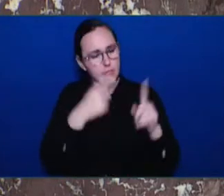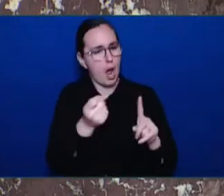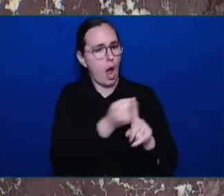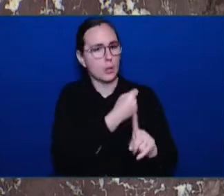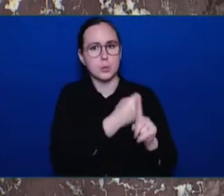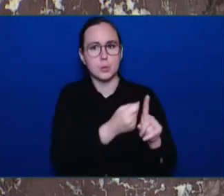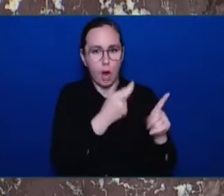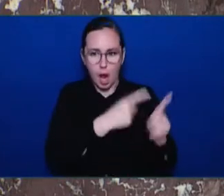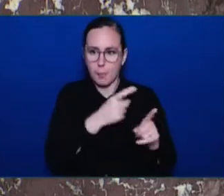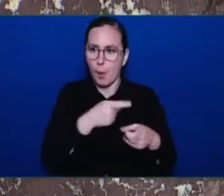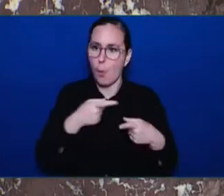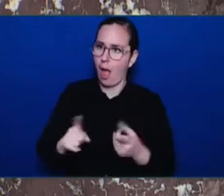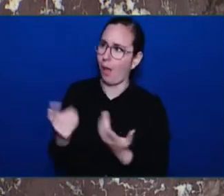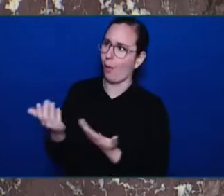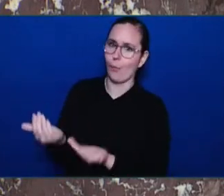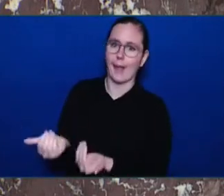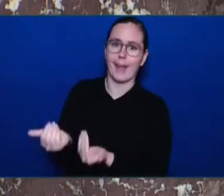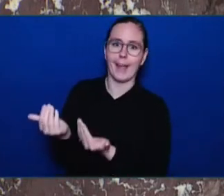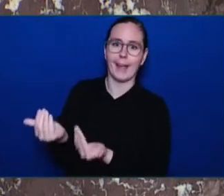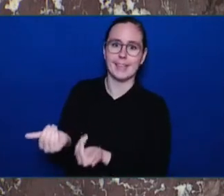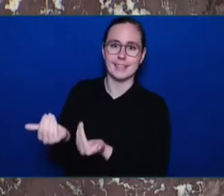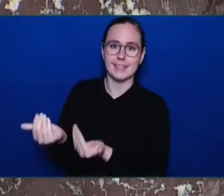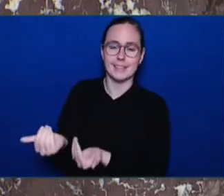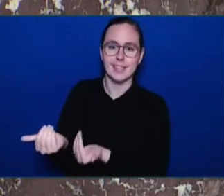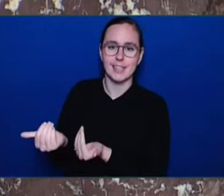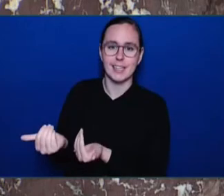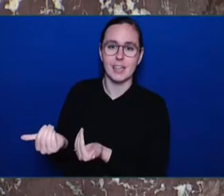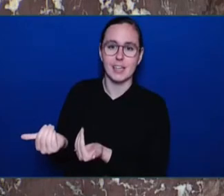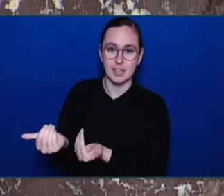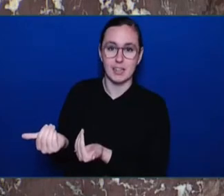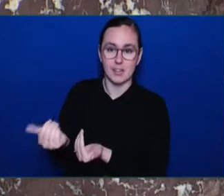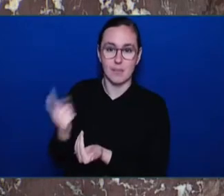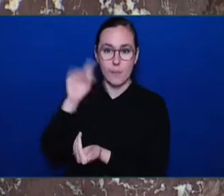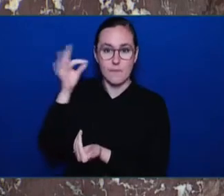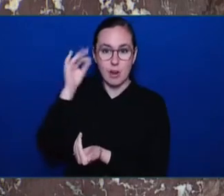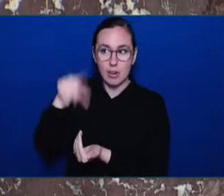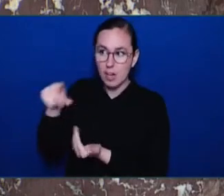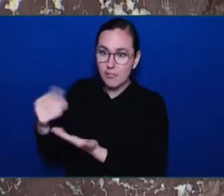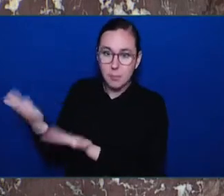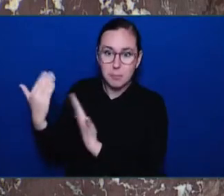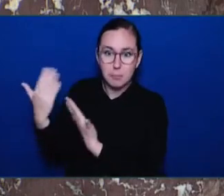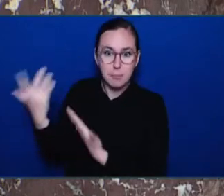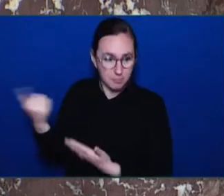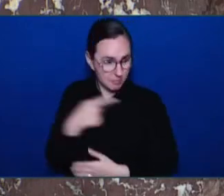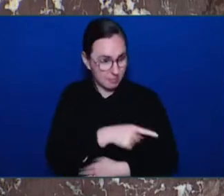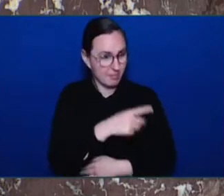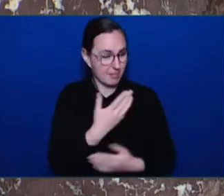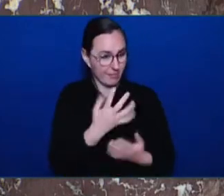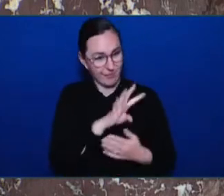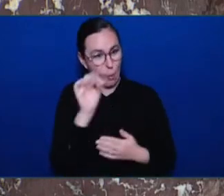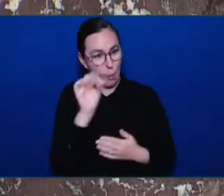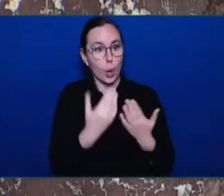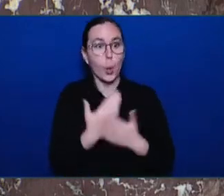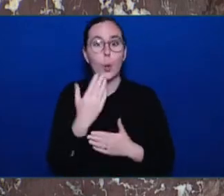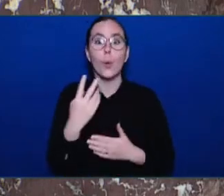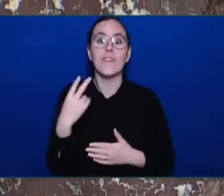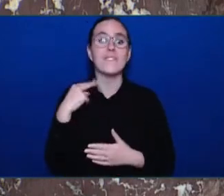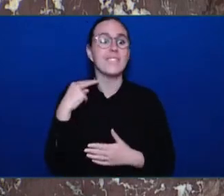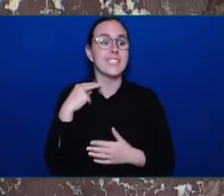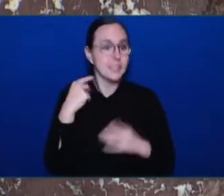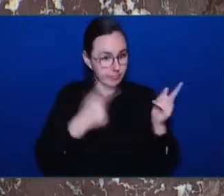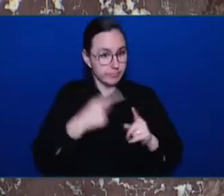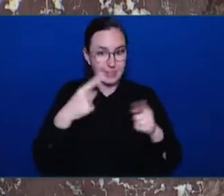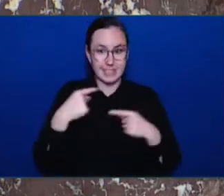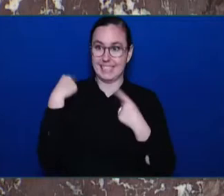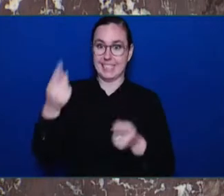rose 10 days ago. Mr. Speaker, I have had to personally talk to people as a police officer in Surrey and